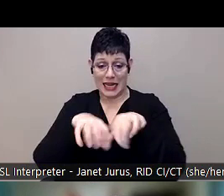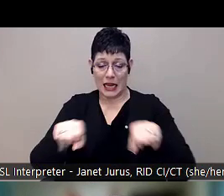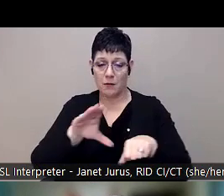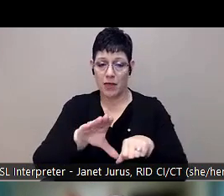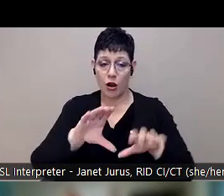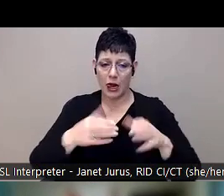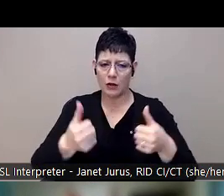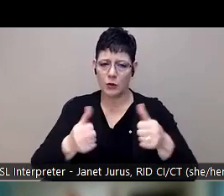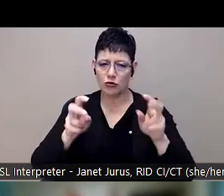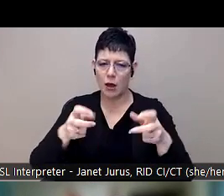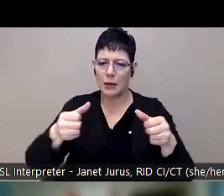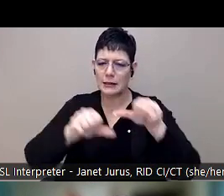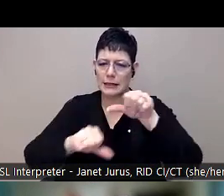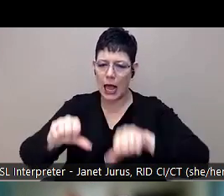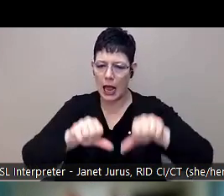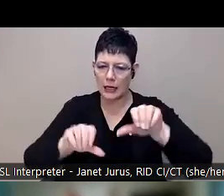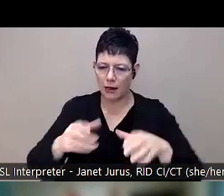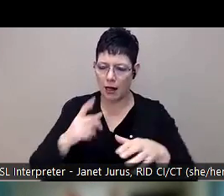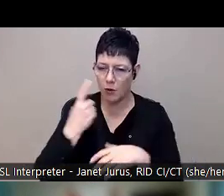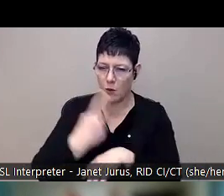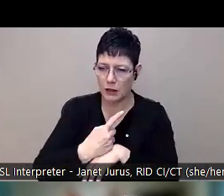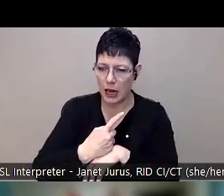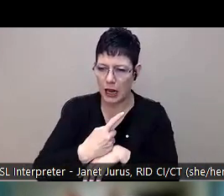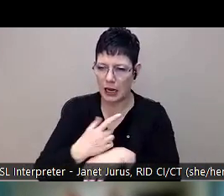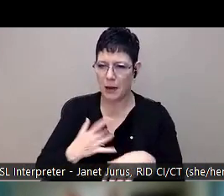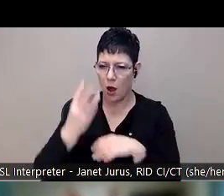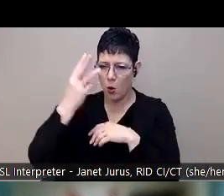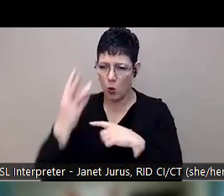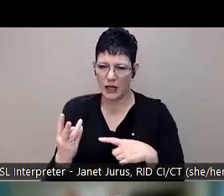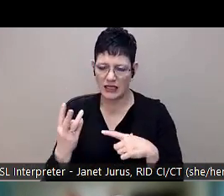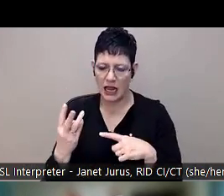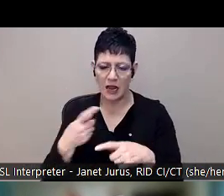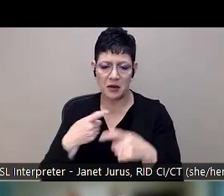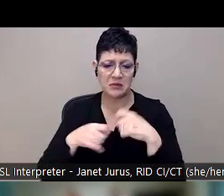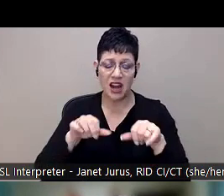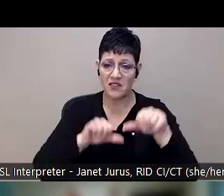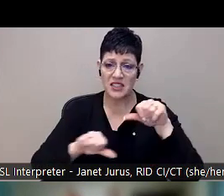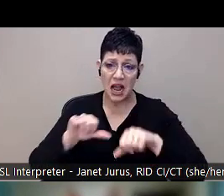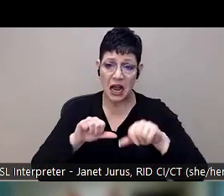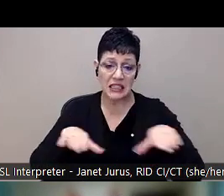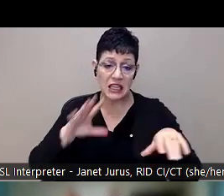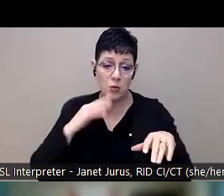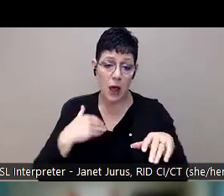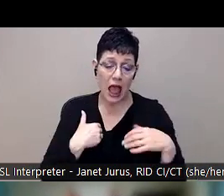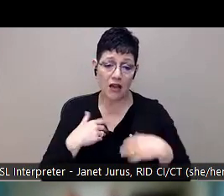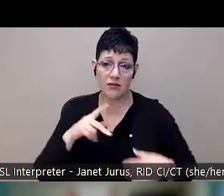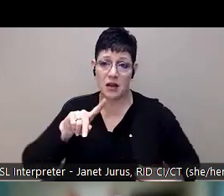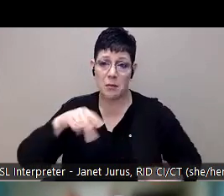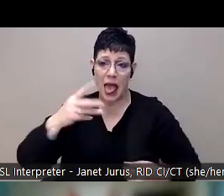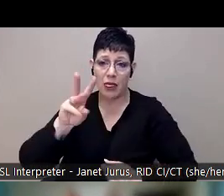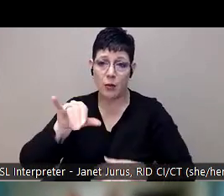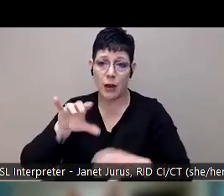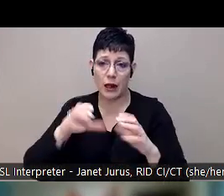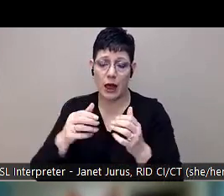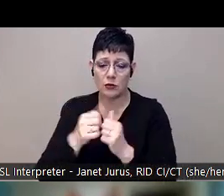class for a day. And so on Wednesdays, instead of science, you have pathways with Chris.